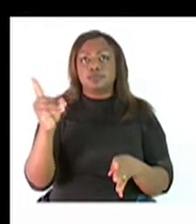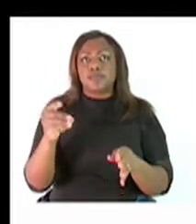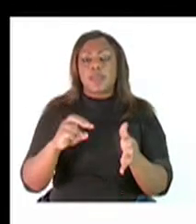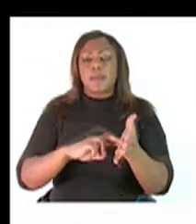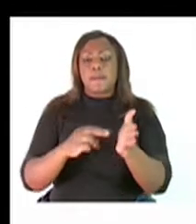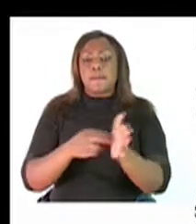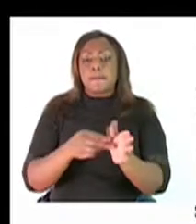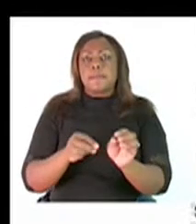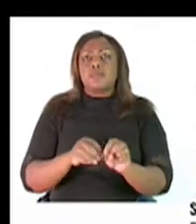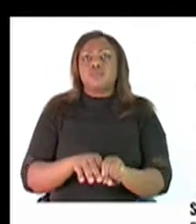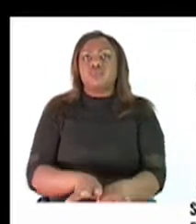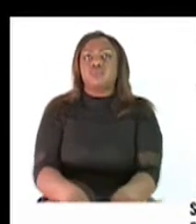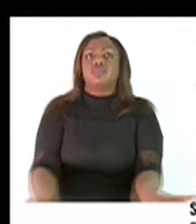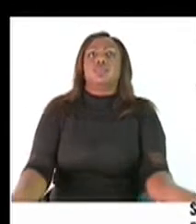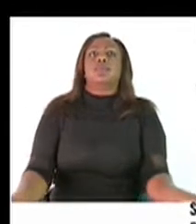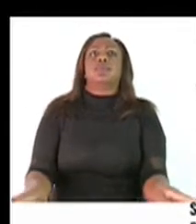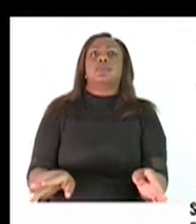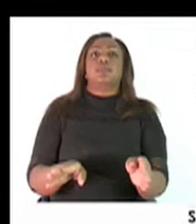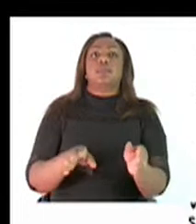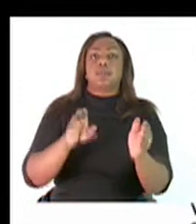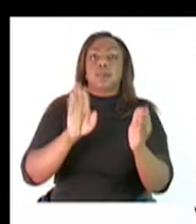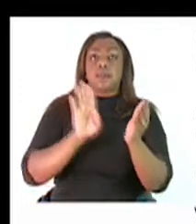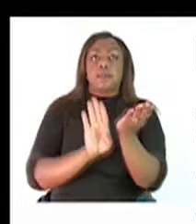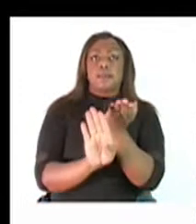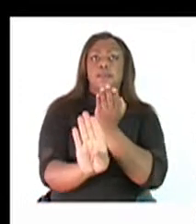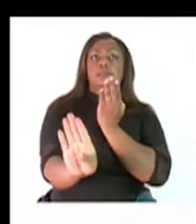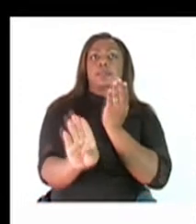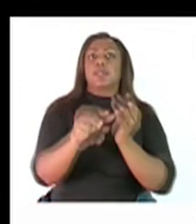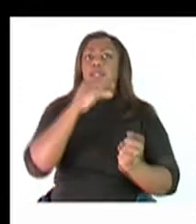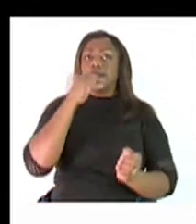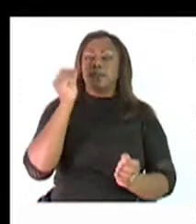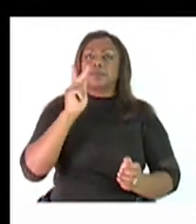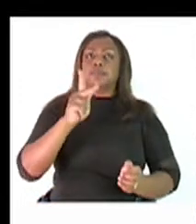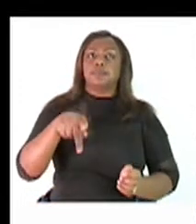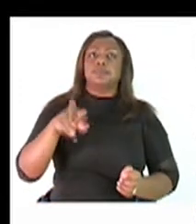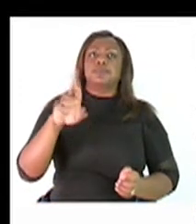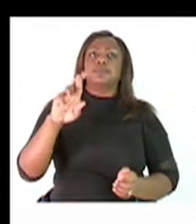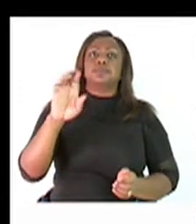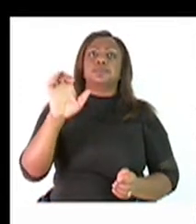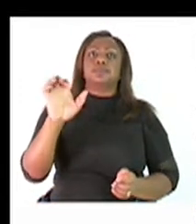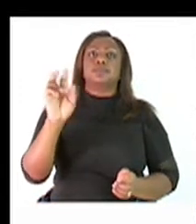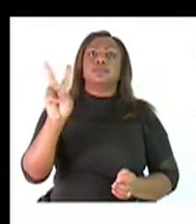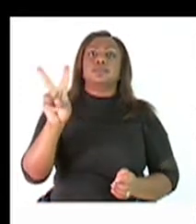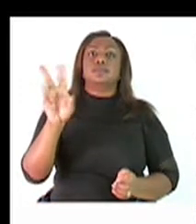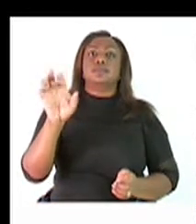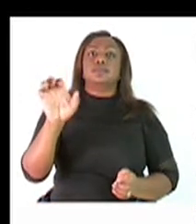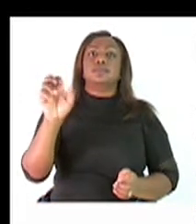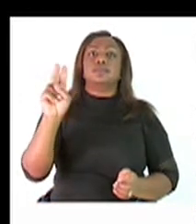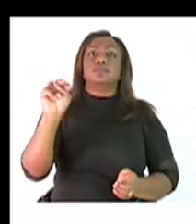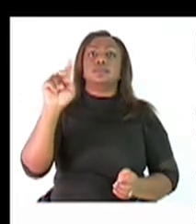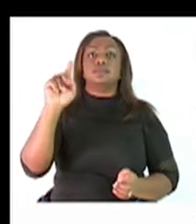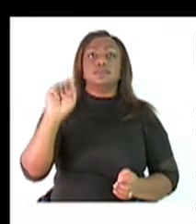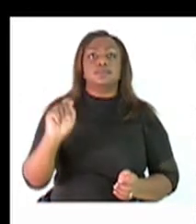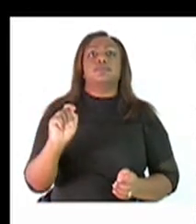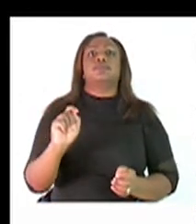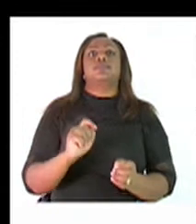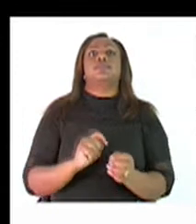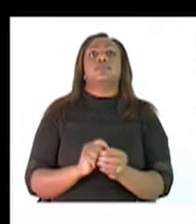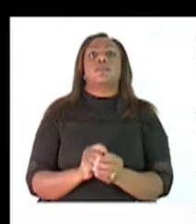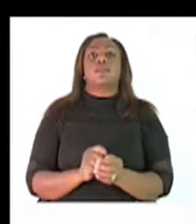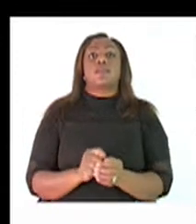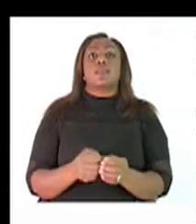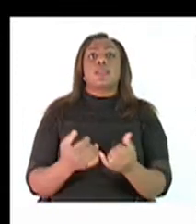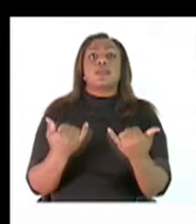Prevent to stop something. Now, let's name the factors that enhance or